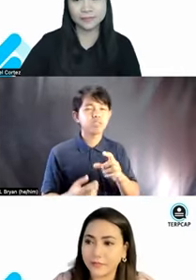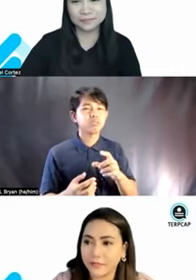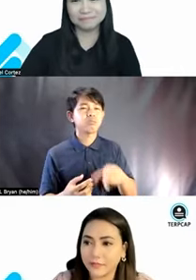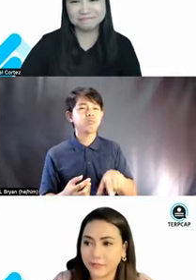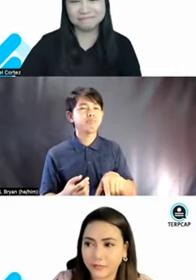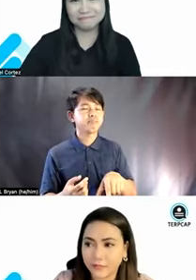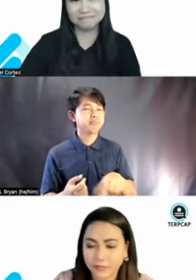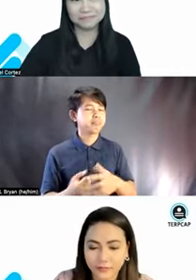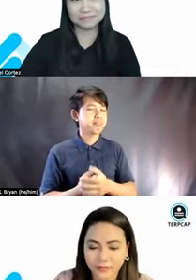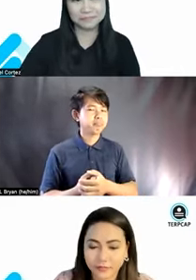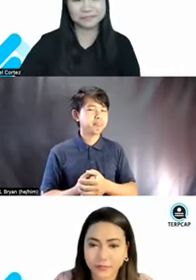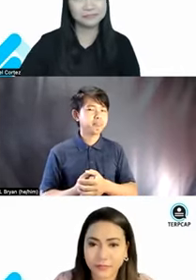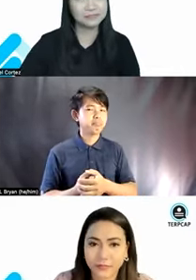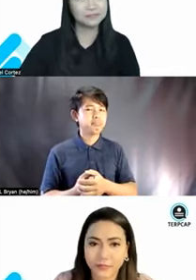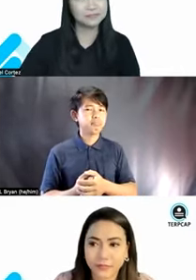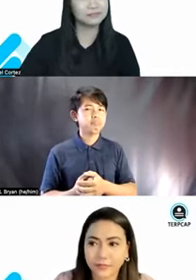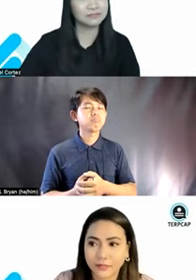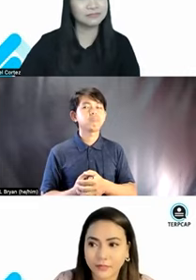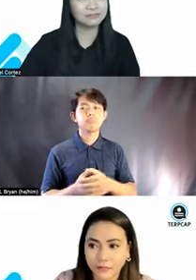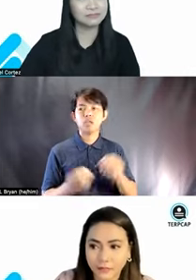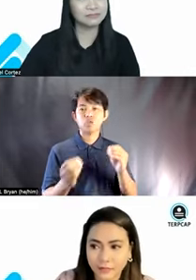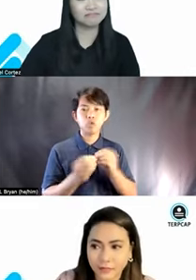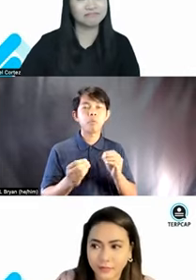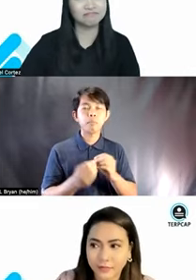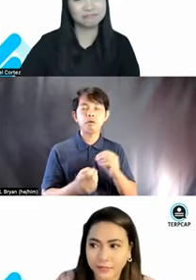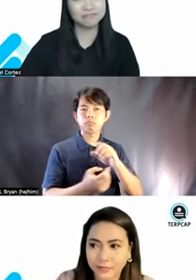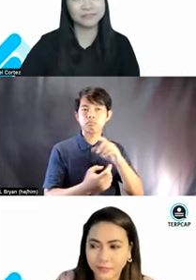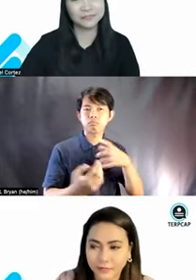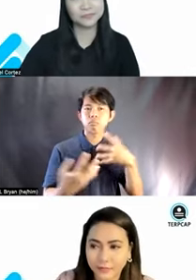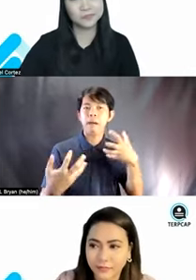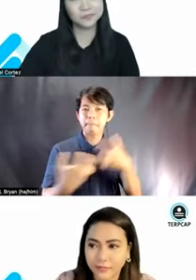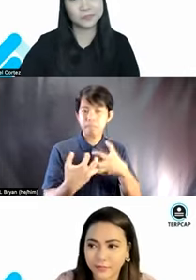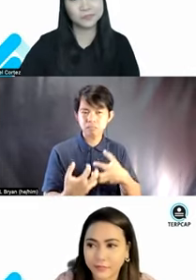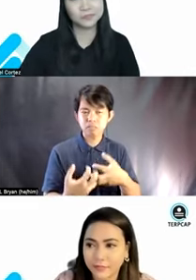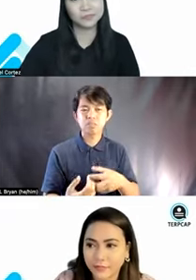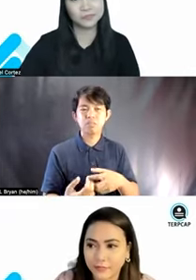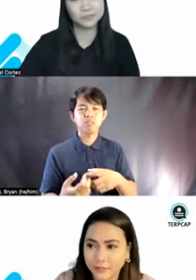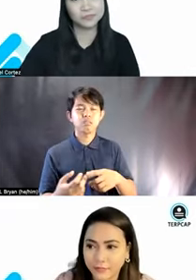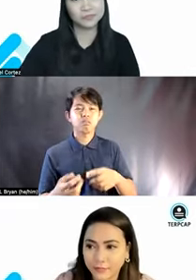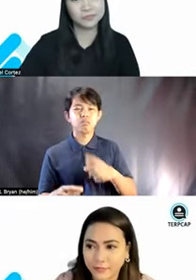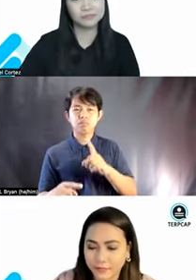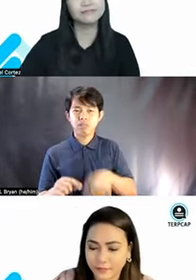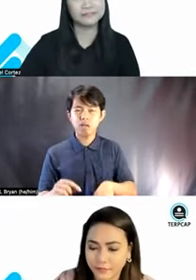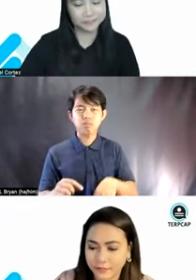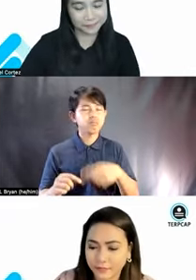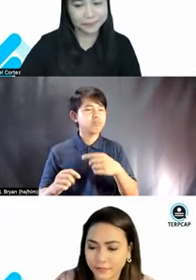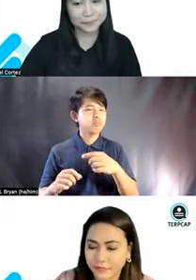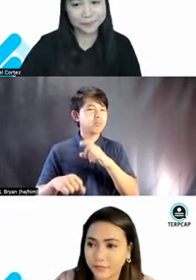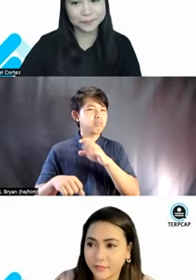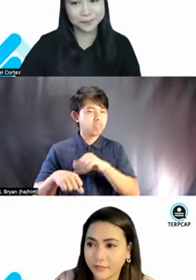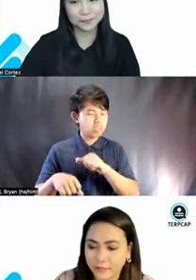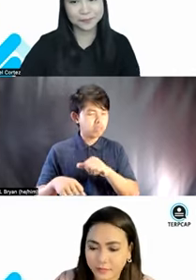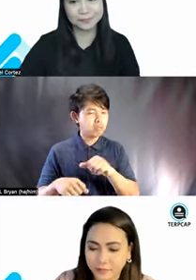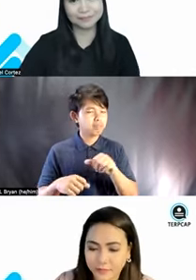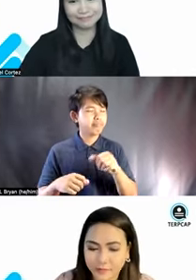that's, uh, uh, more appropriate rather than associating things with, uh, people who has this kind